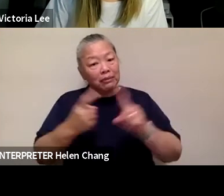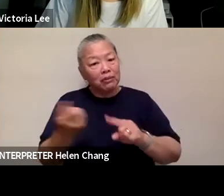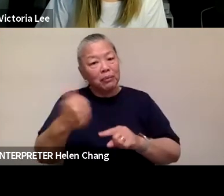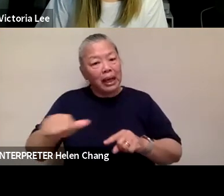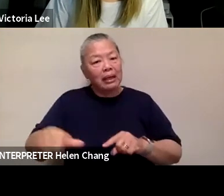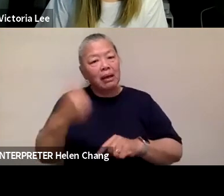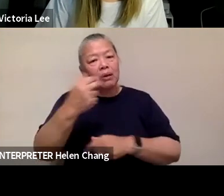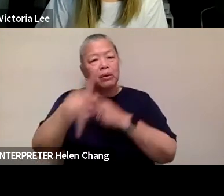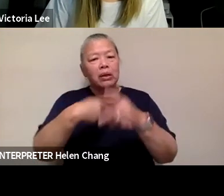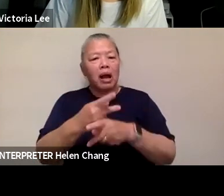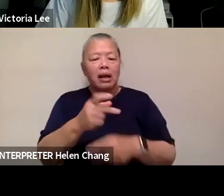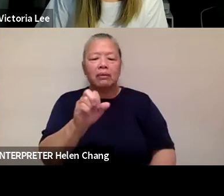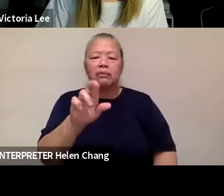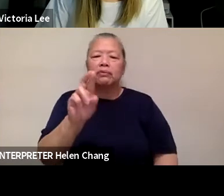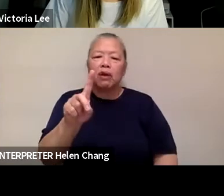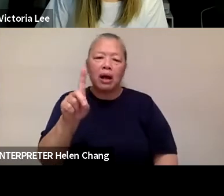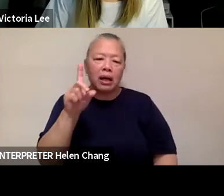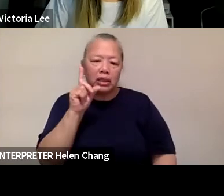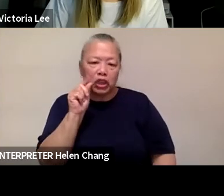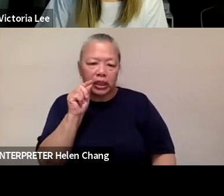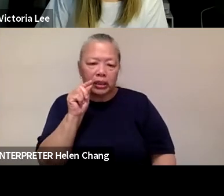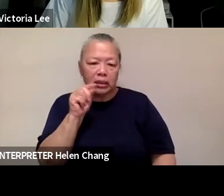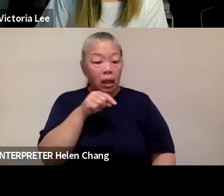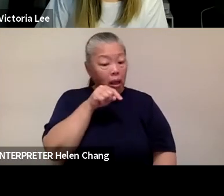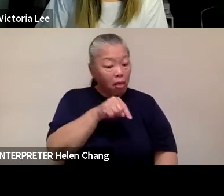techniques that, that aren't as maybe